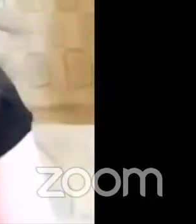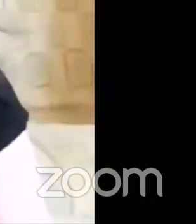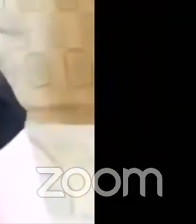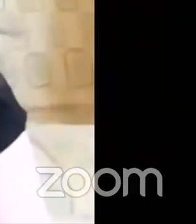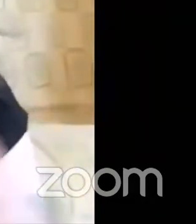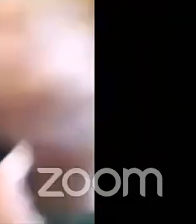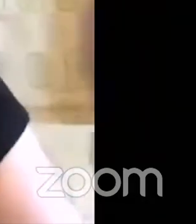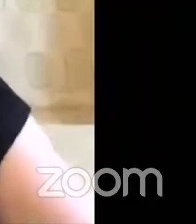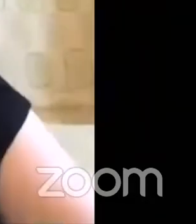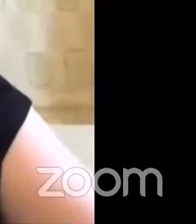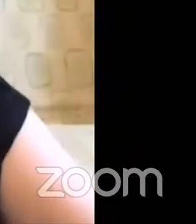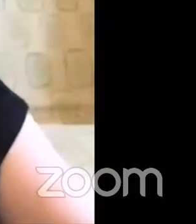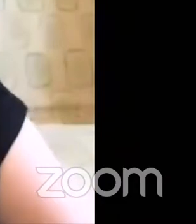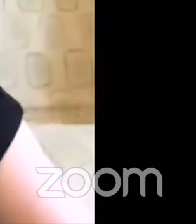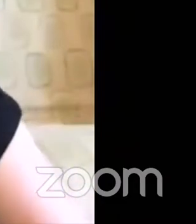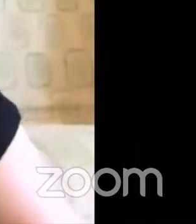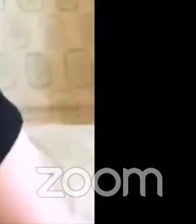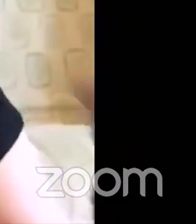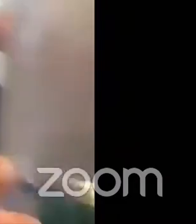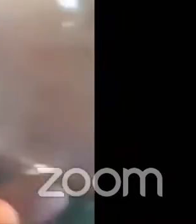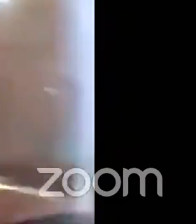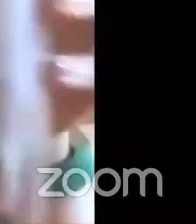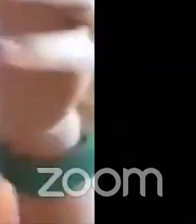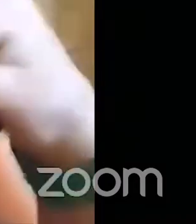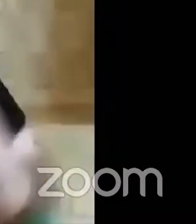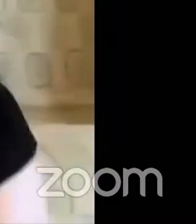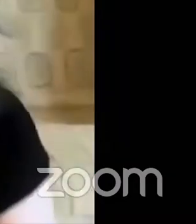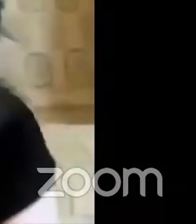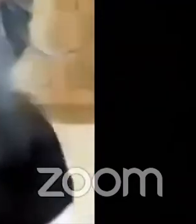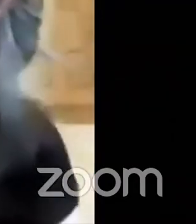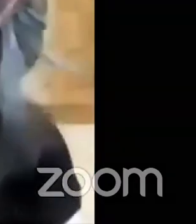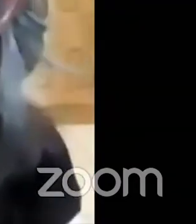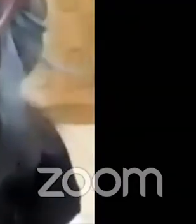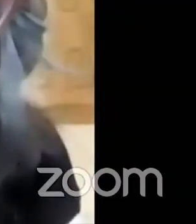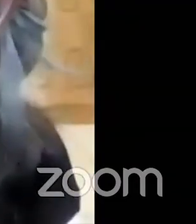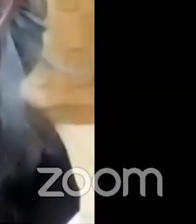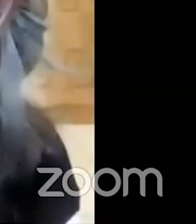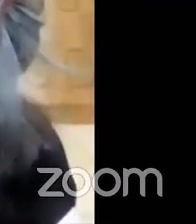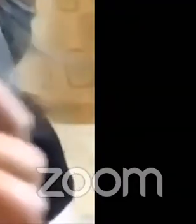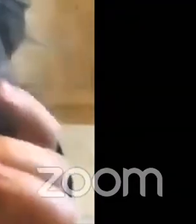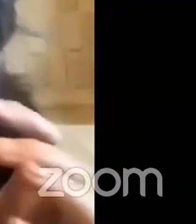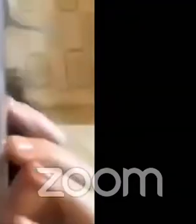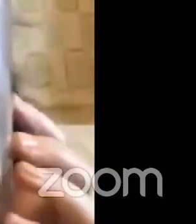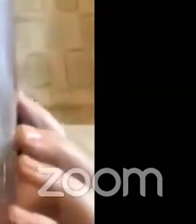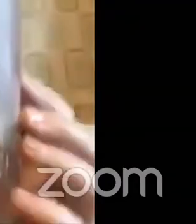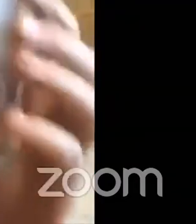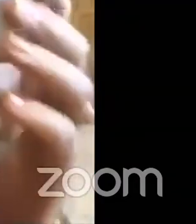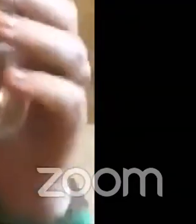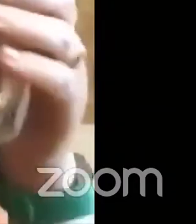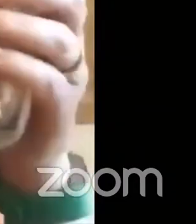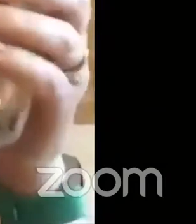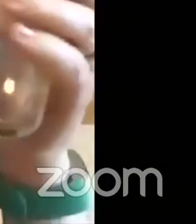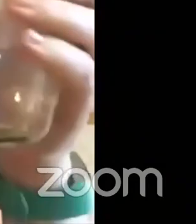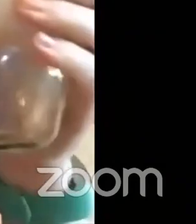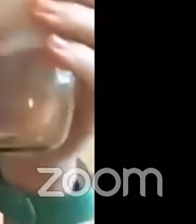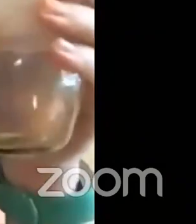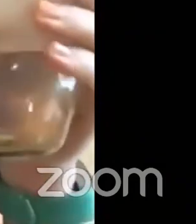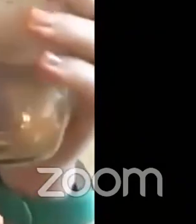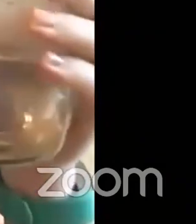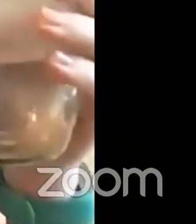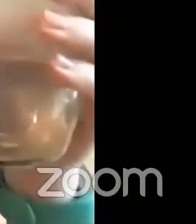because we've got a few other things to do tonight and what do you think is going to happen when i pour